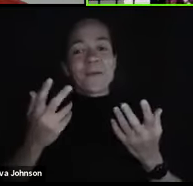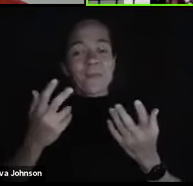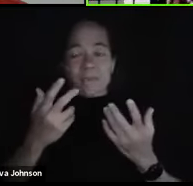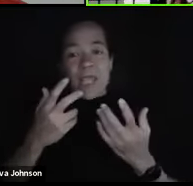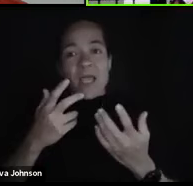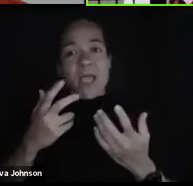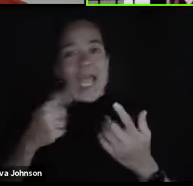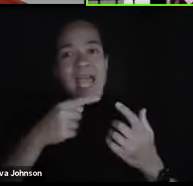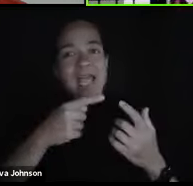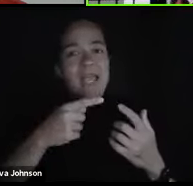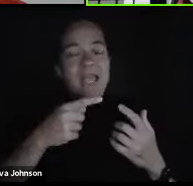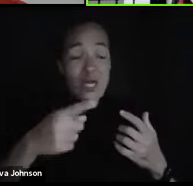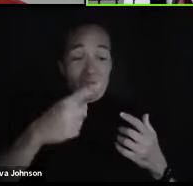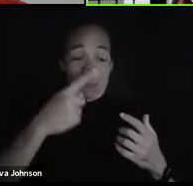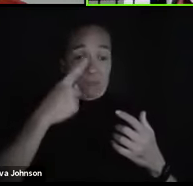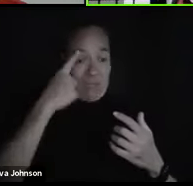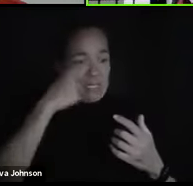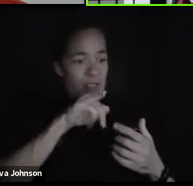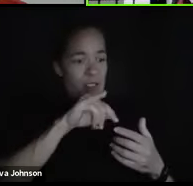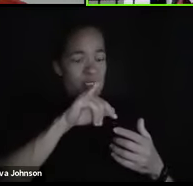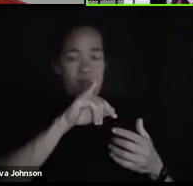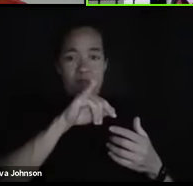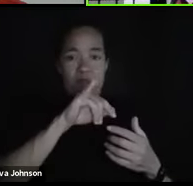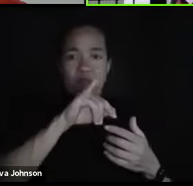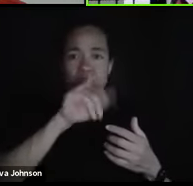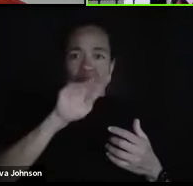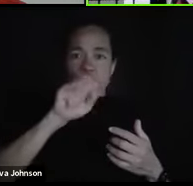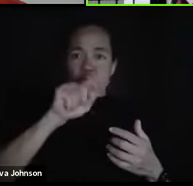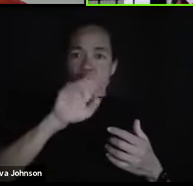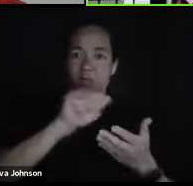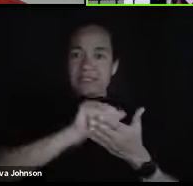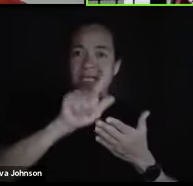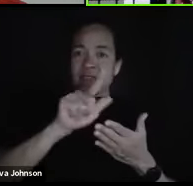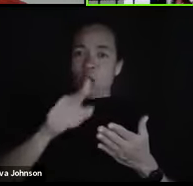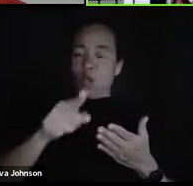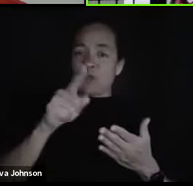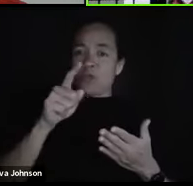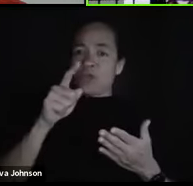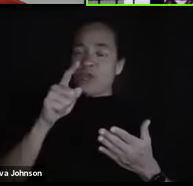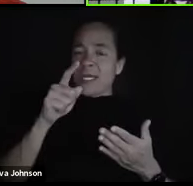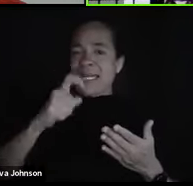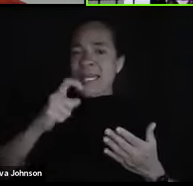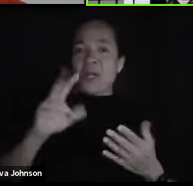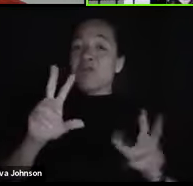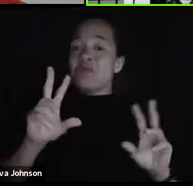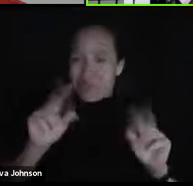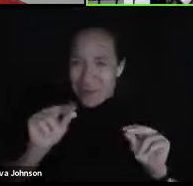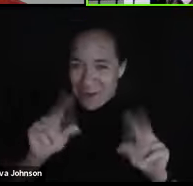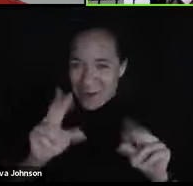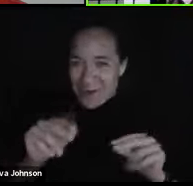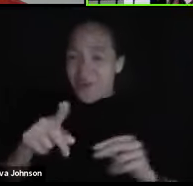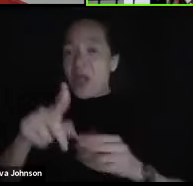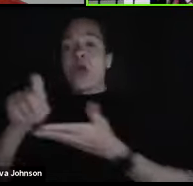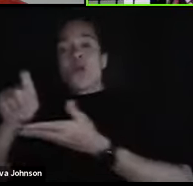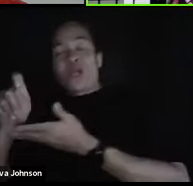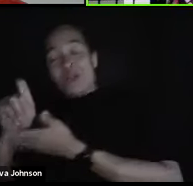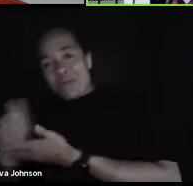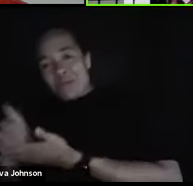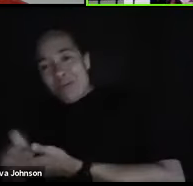need. No, you need to understand and synthesize the notes. When you take notes by hand,